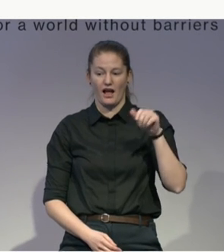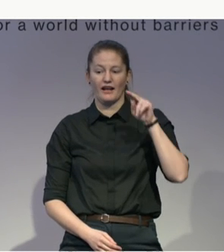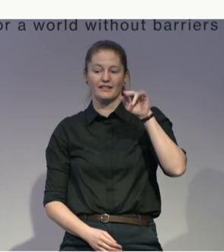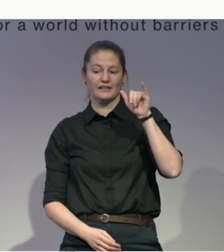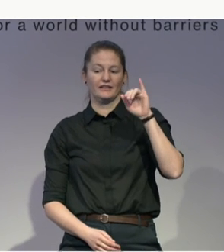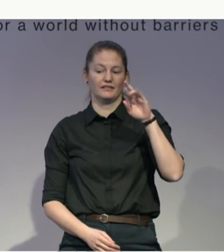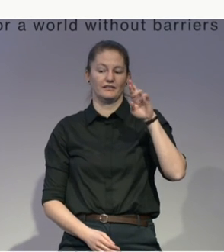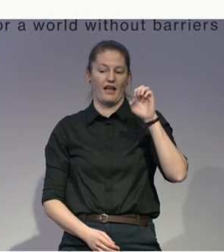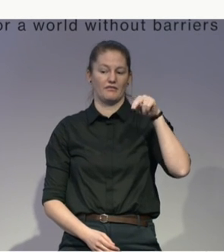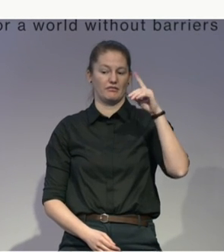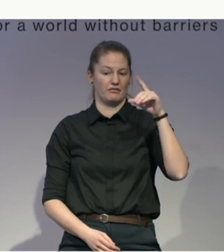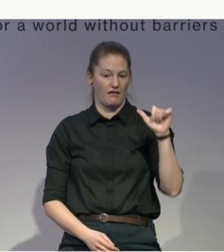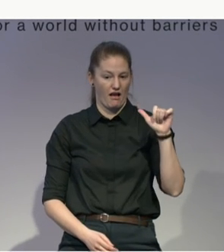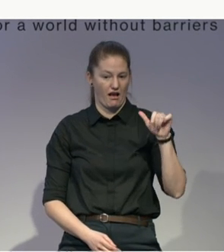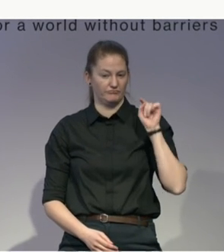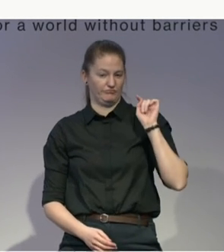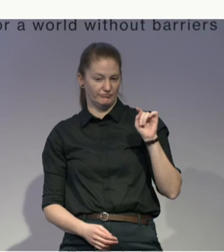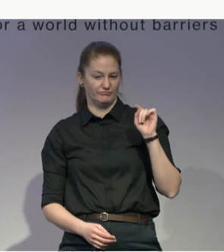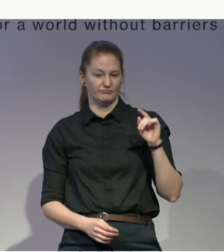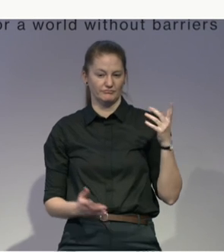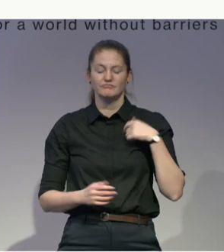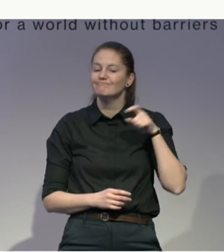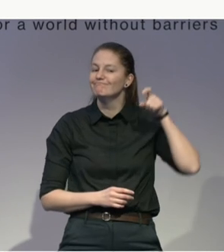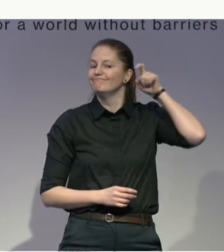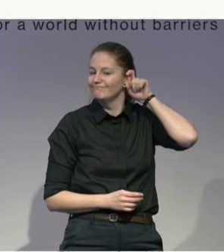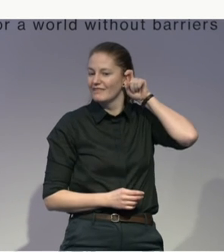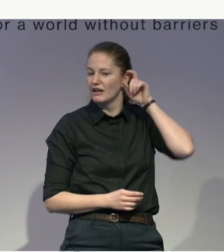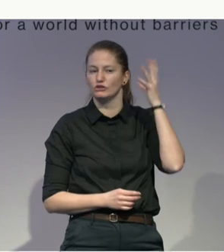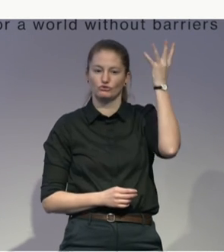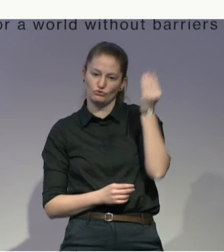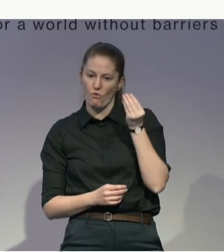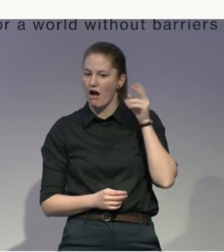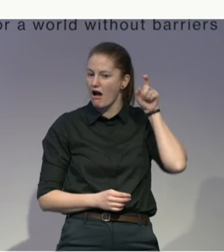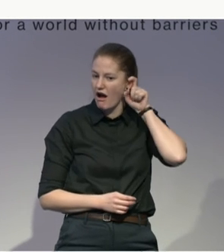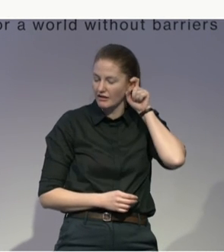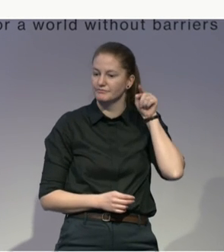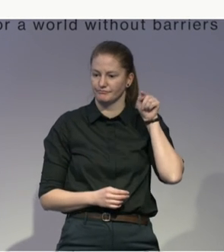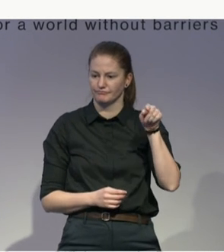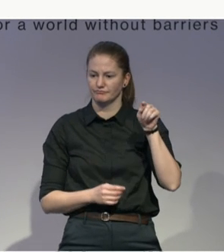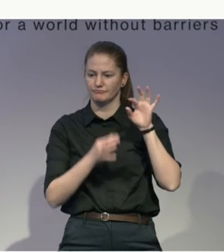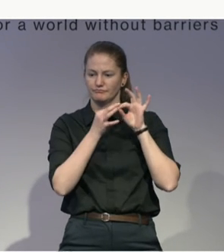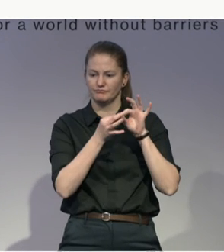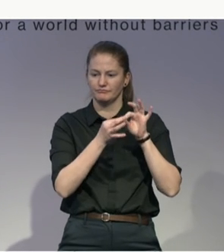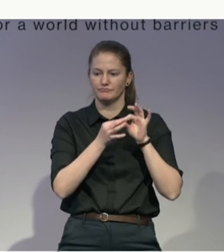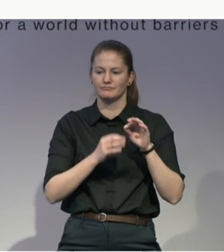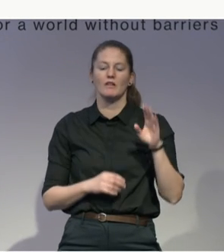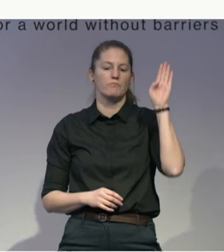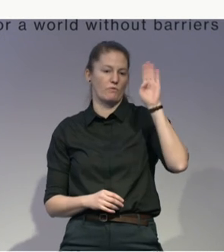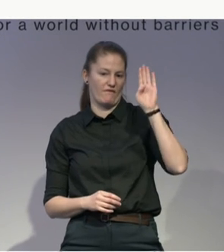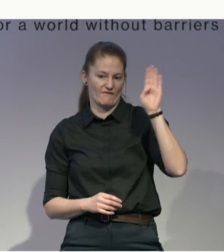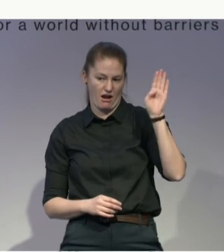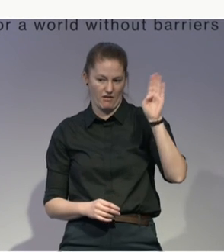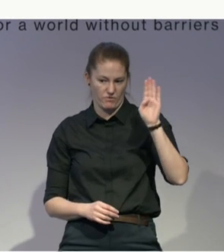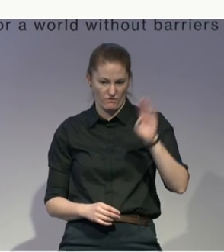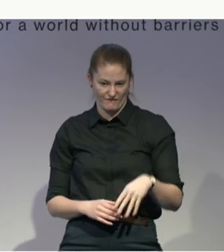Botswana. The one takeaway is that we all need affordable hearing, and planning for disability